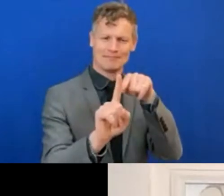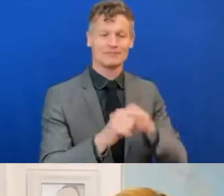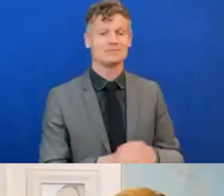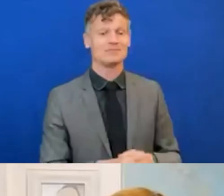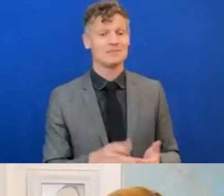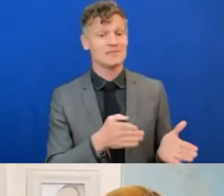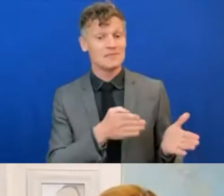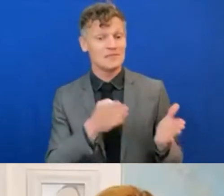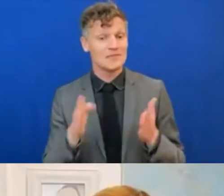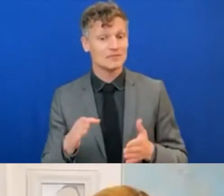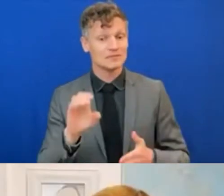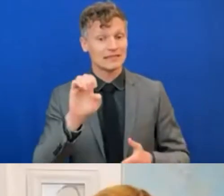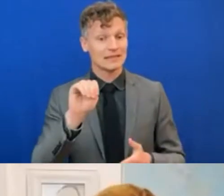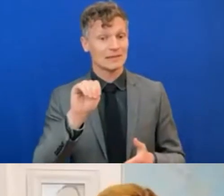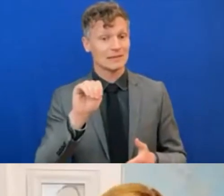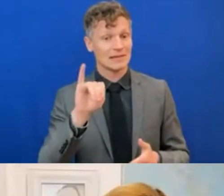Transformation.